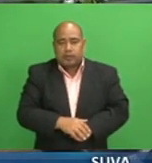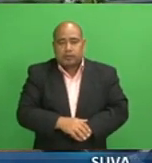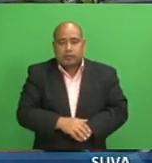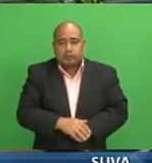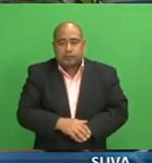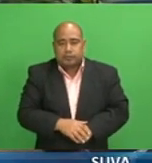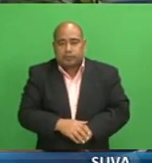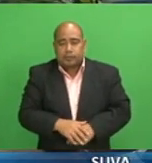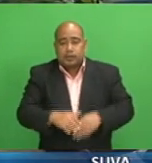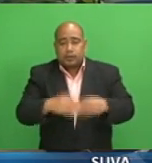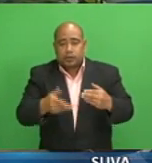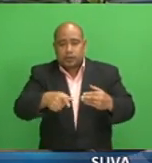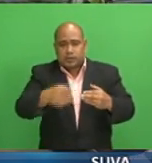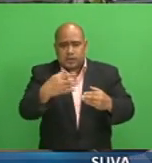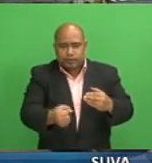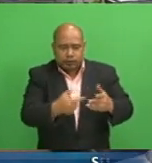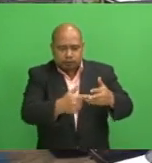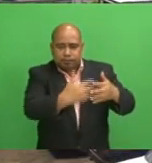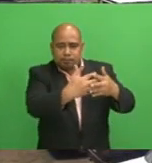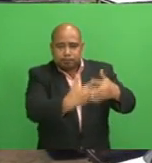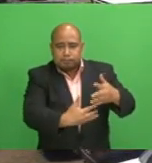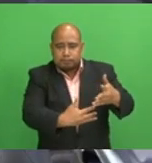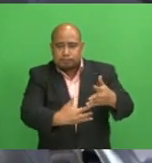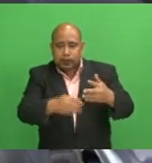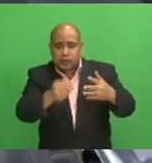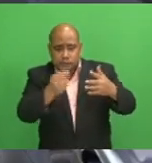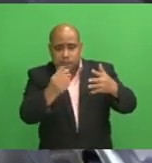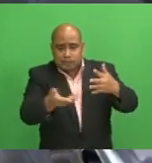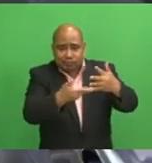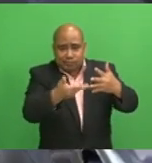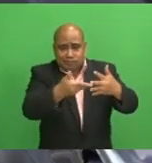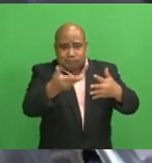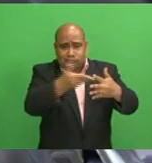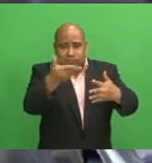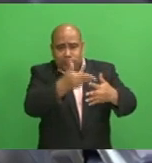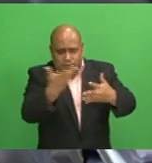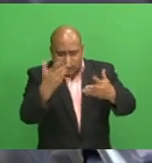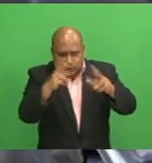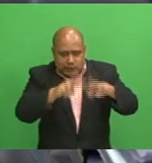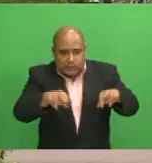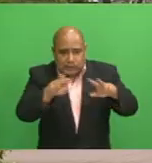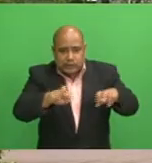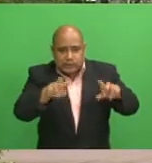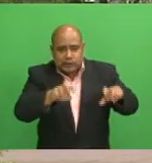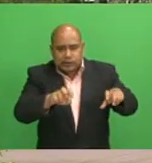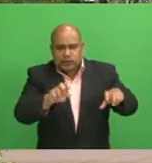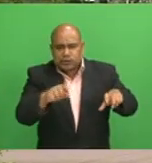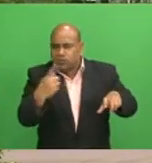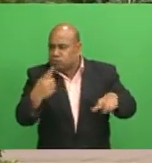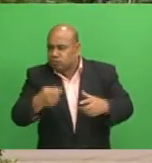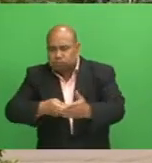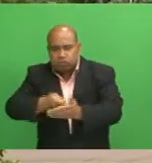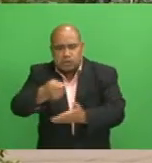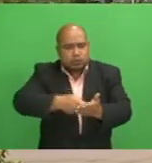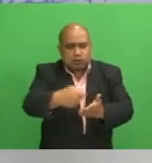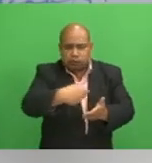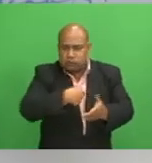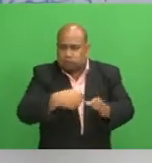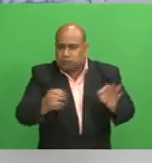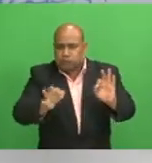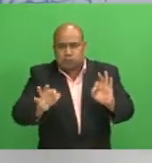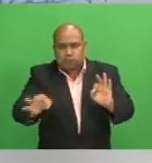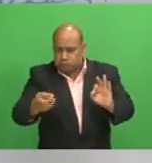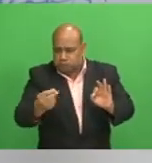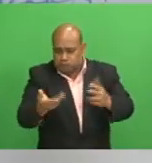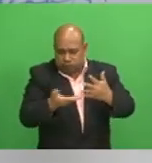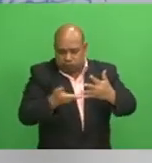information for its investigation of illegal rentals and why rate payers are not up to date with their payments. In fact, international companies